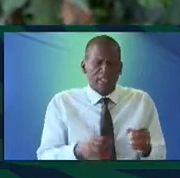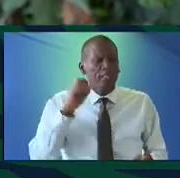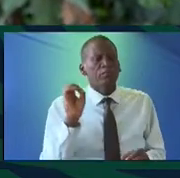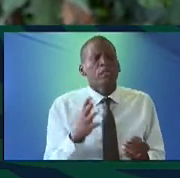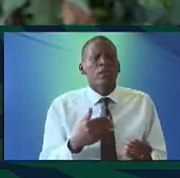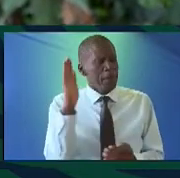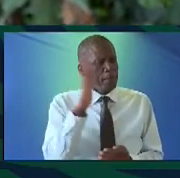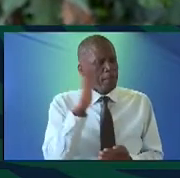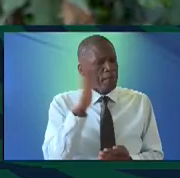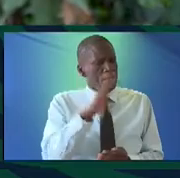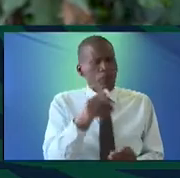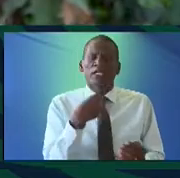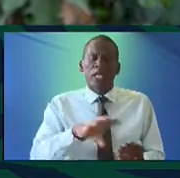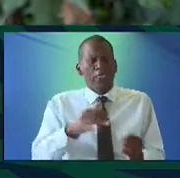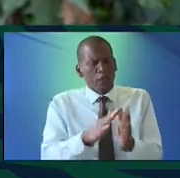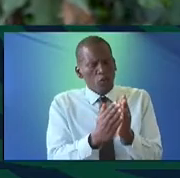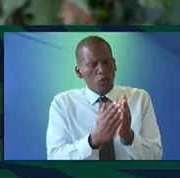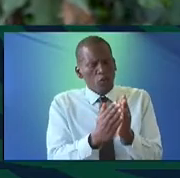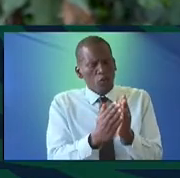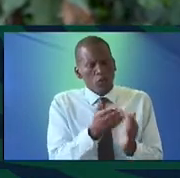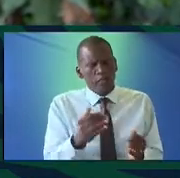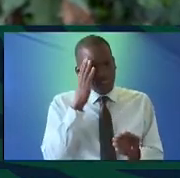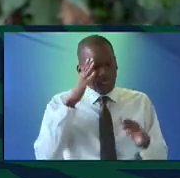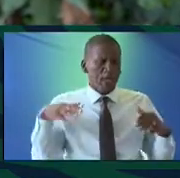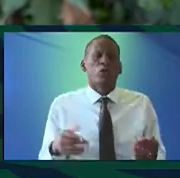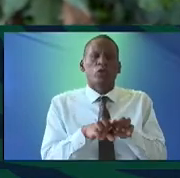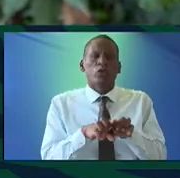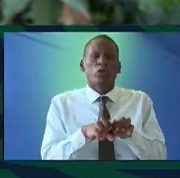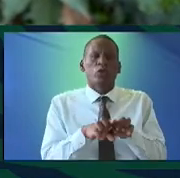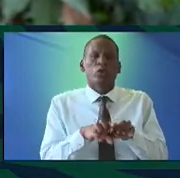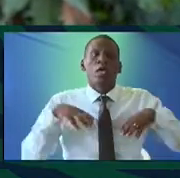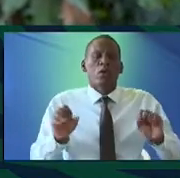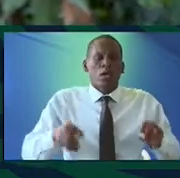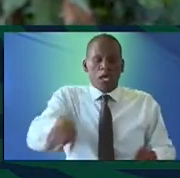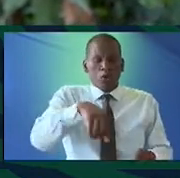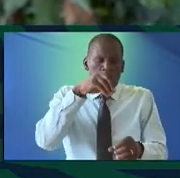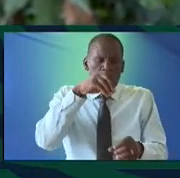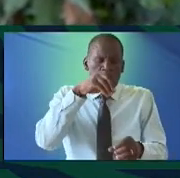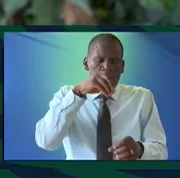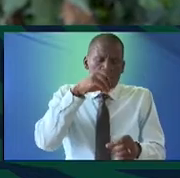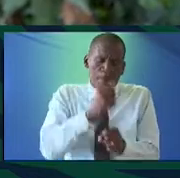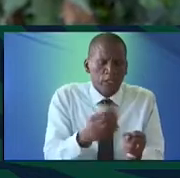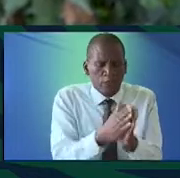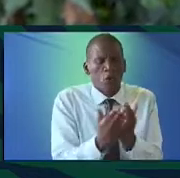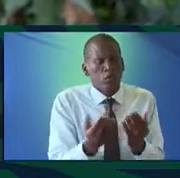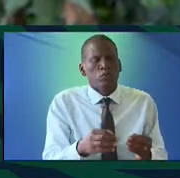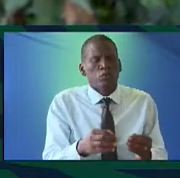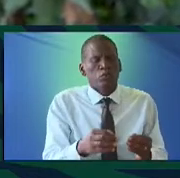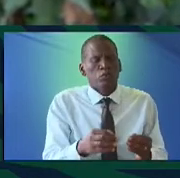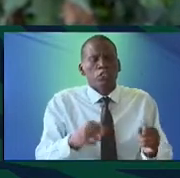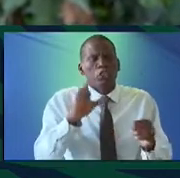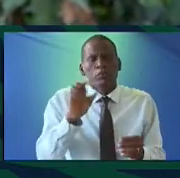come back to you and say, apart from the textbooks, think about, you know, how can we put these books in the hands of